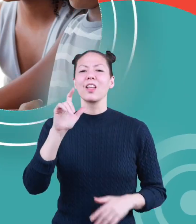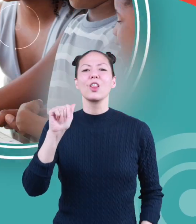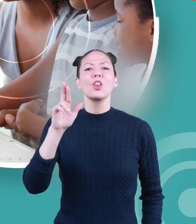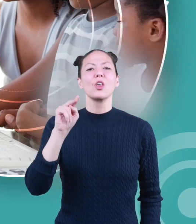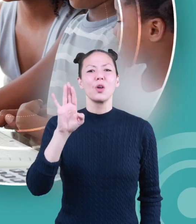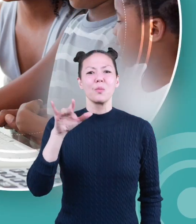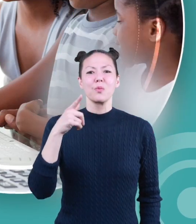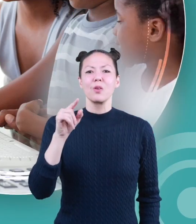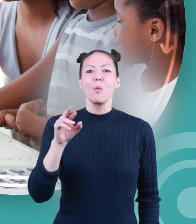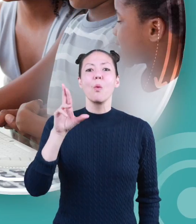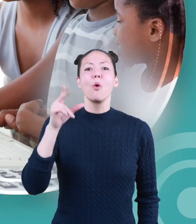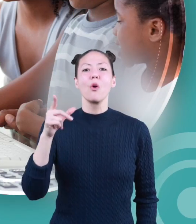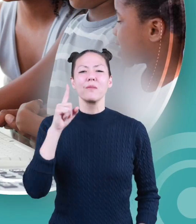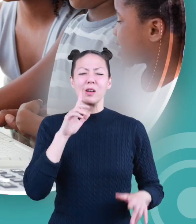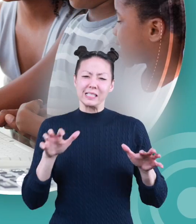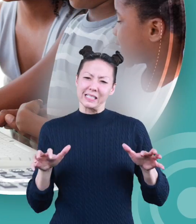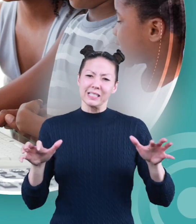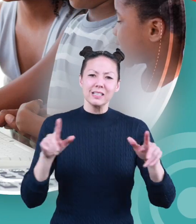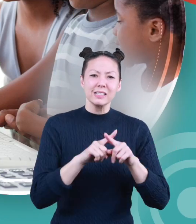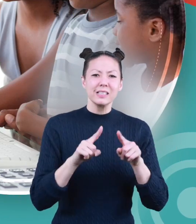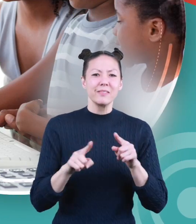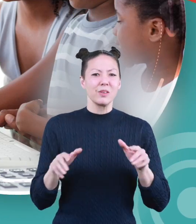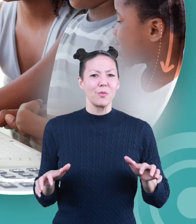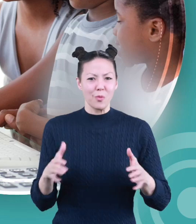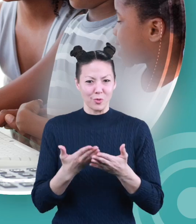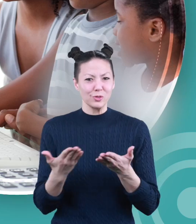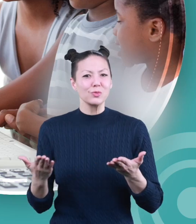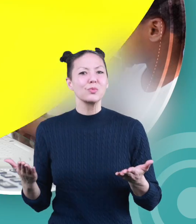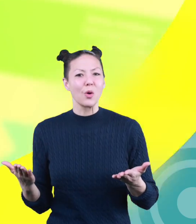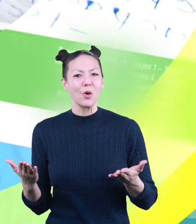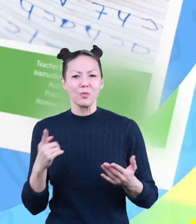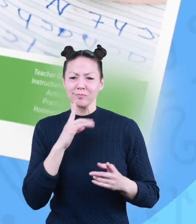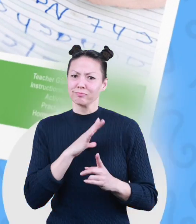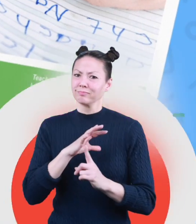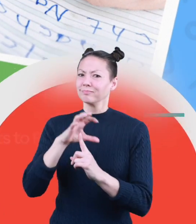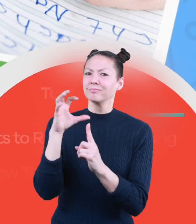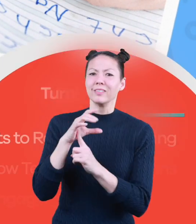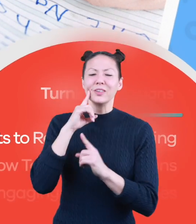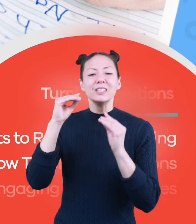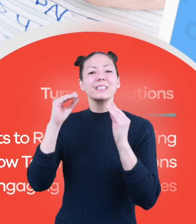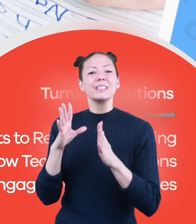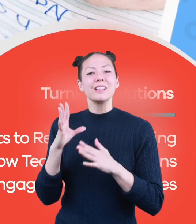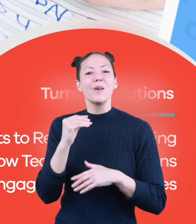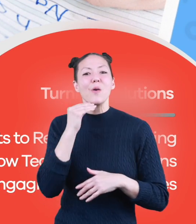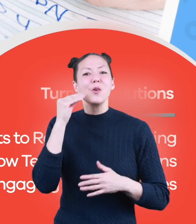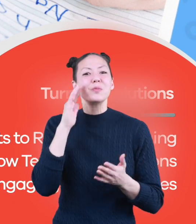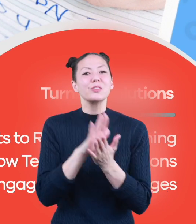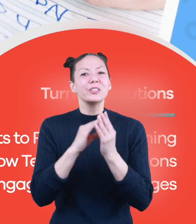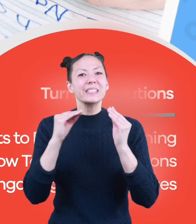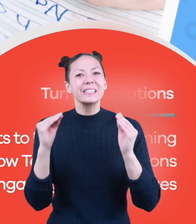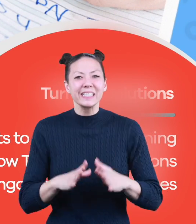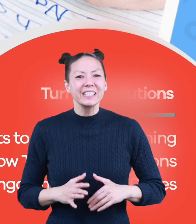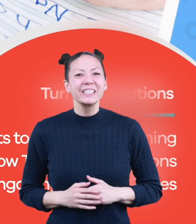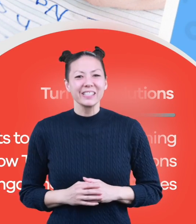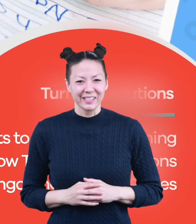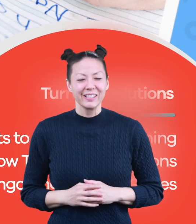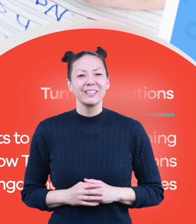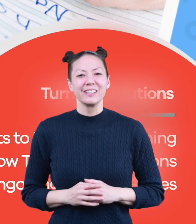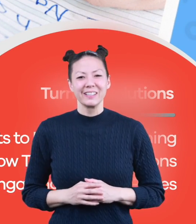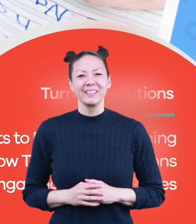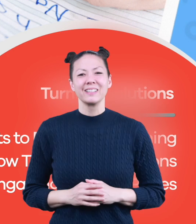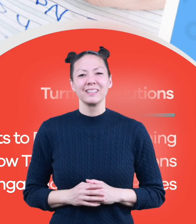LearnBright.org for thousands of free resources and turnkey solutions for teachers and